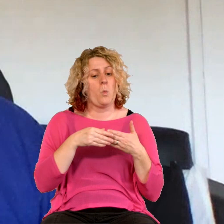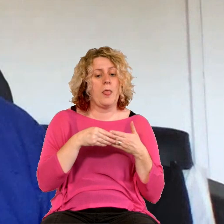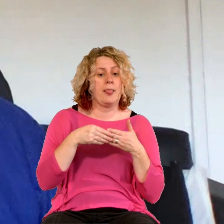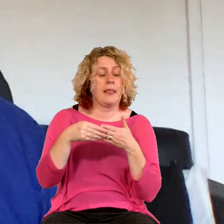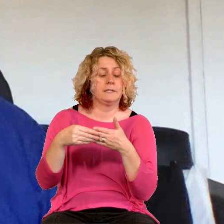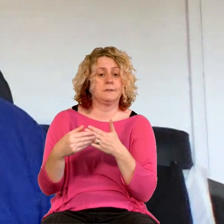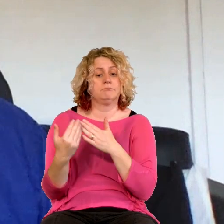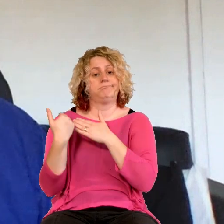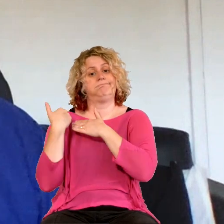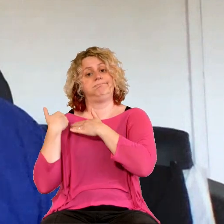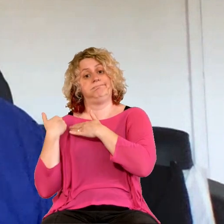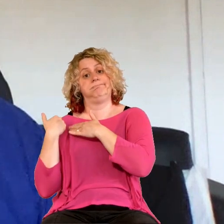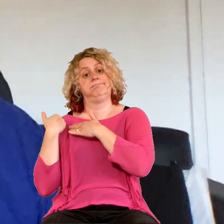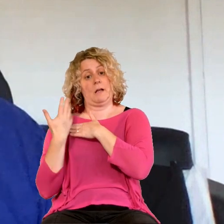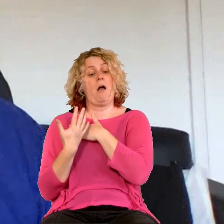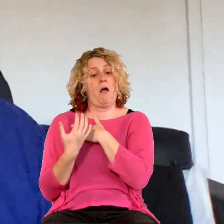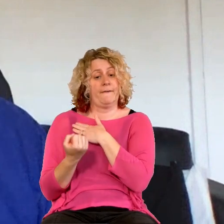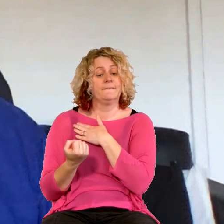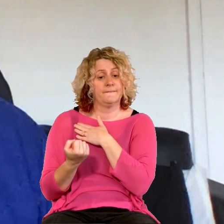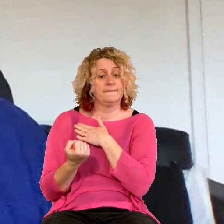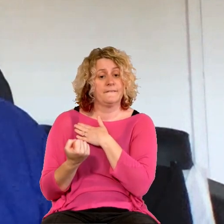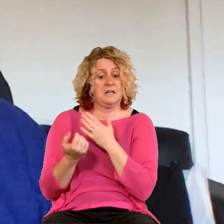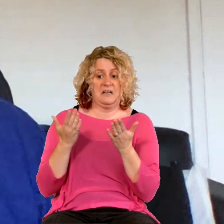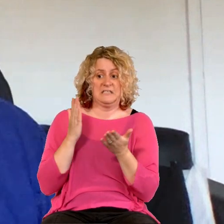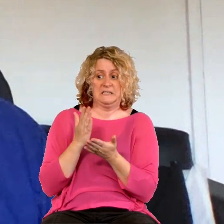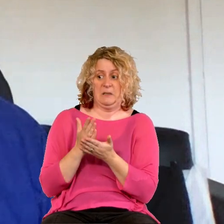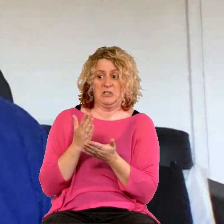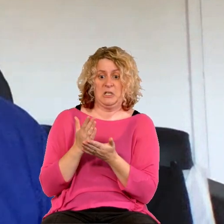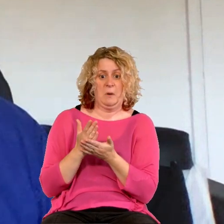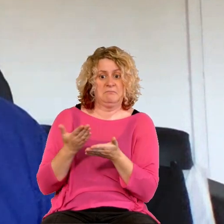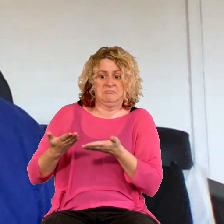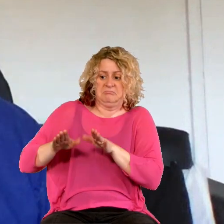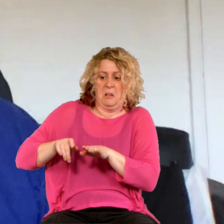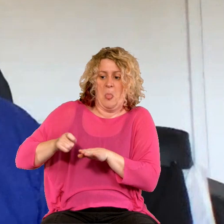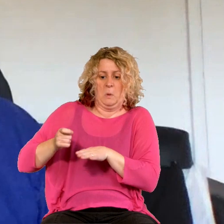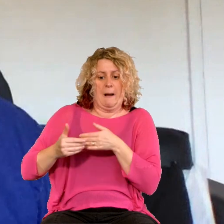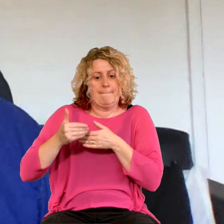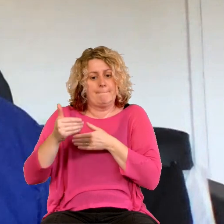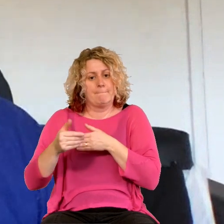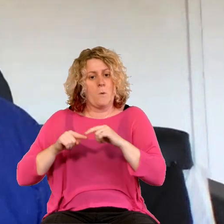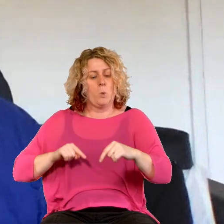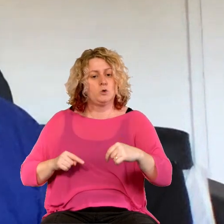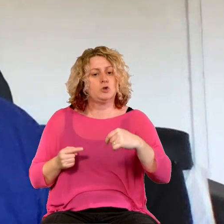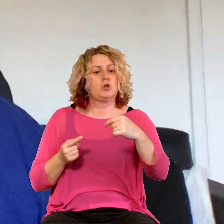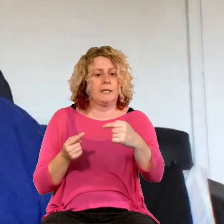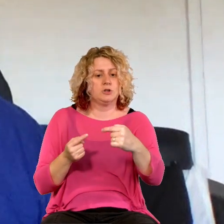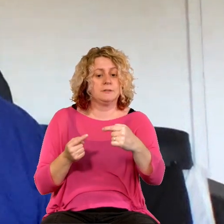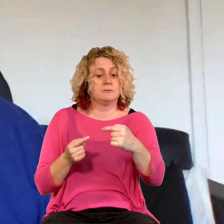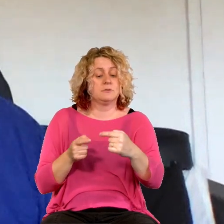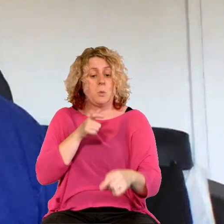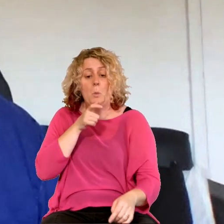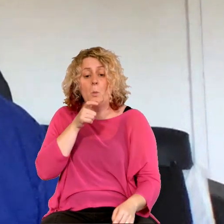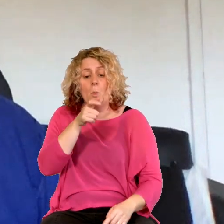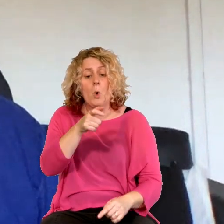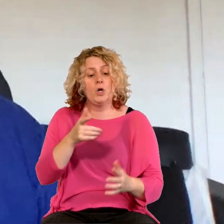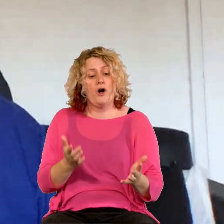at the best of times. then especially when things get really challenging, you know, a small word of encouragement goes